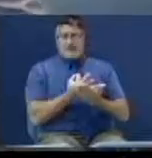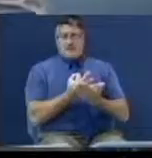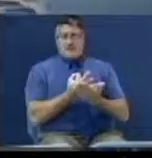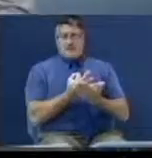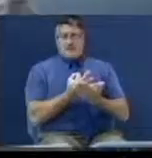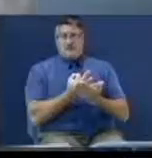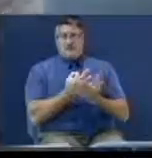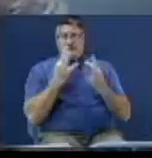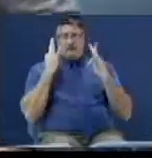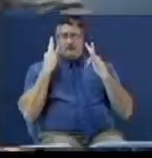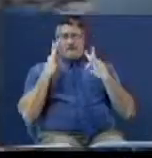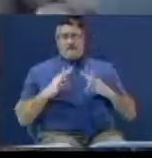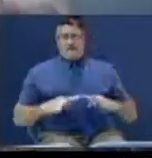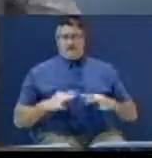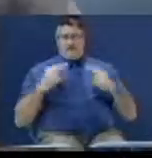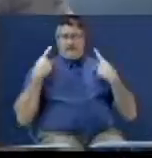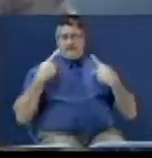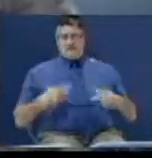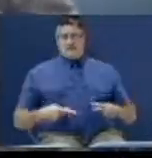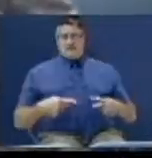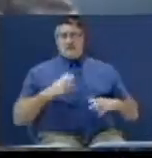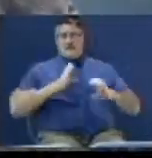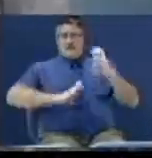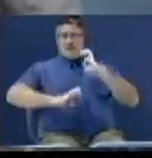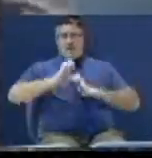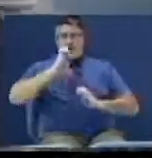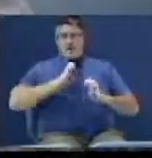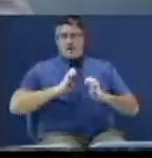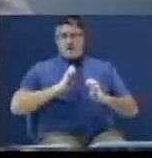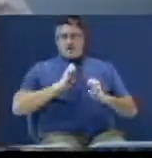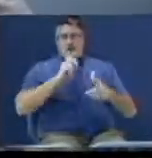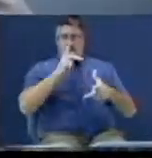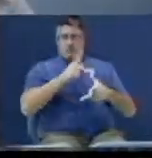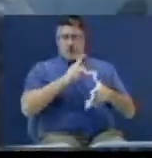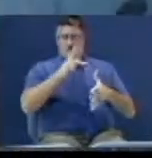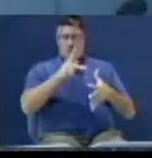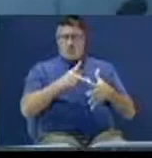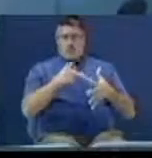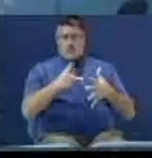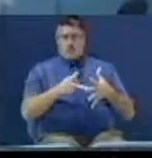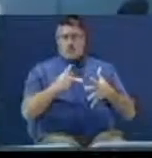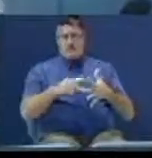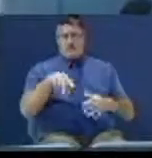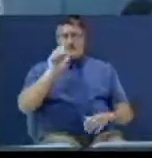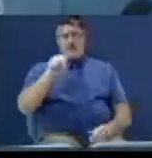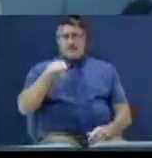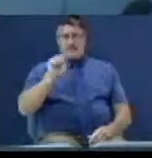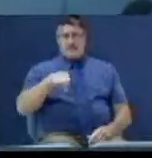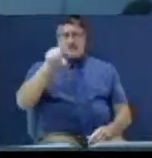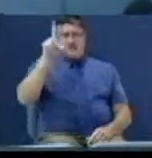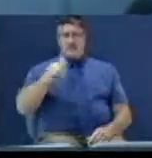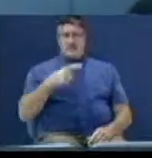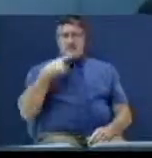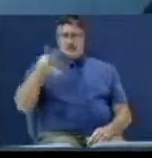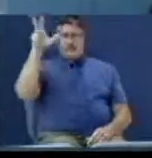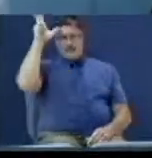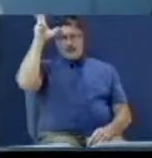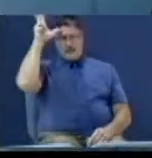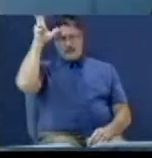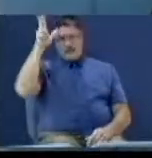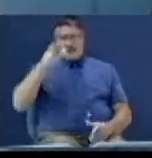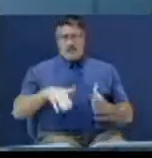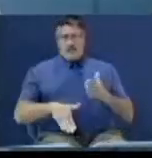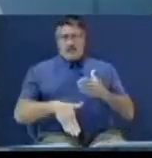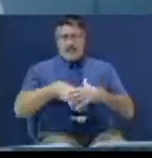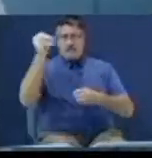financially, physically, emotionally, shouldn't it be a priority? We need to save Satan. Hit the